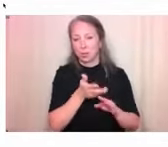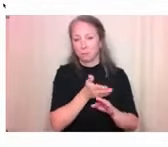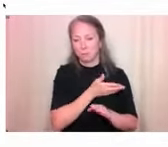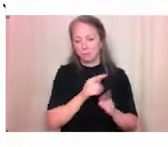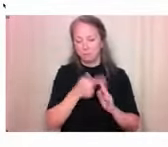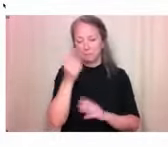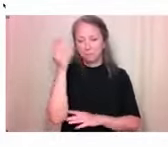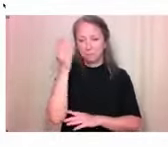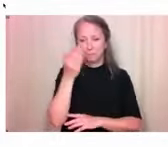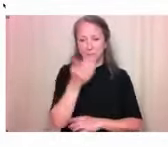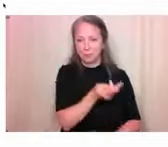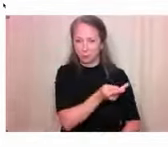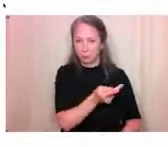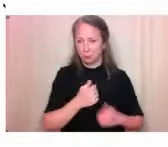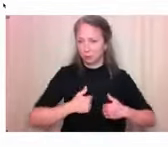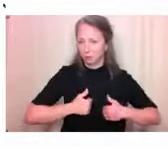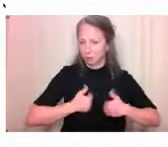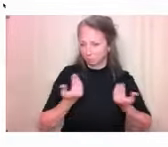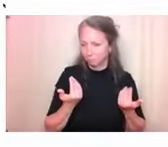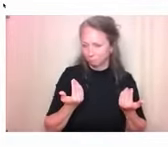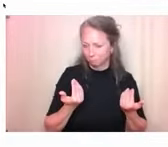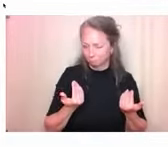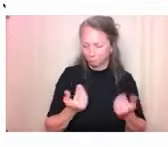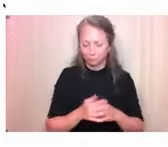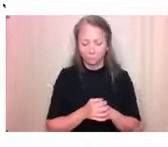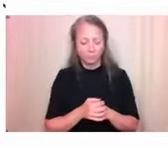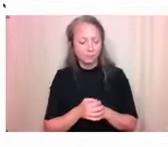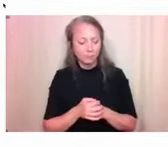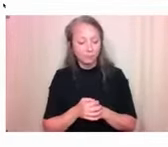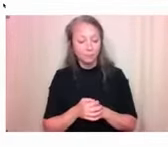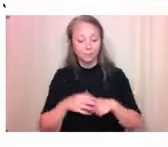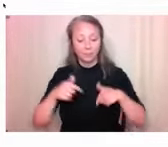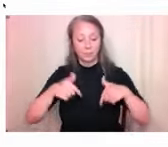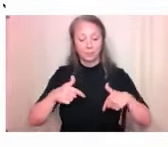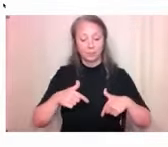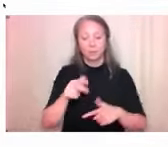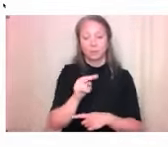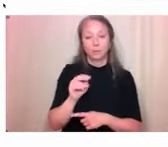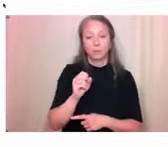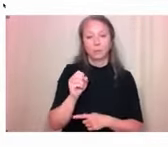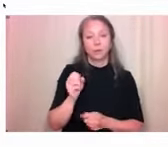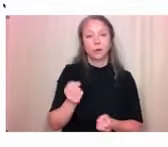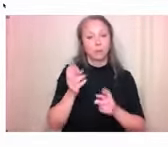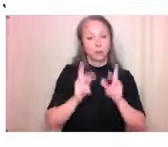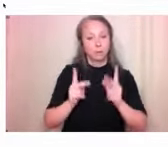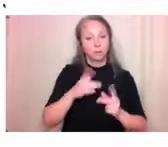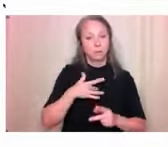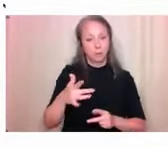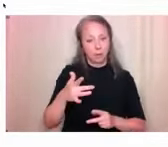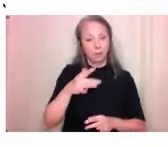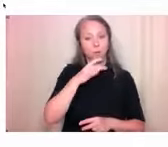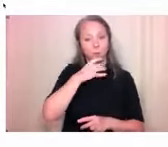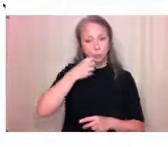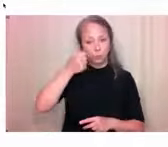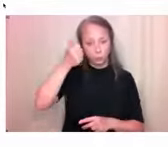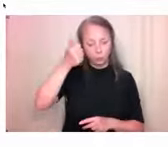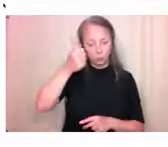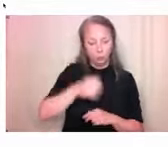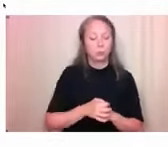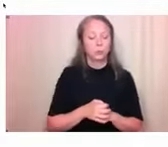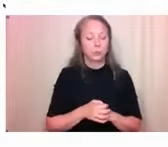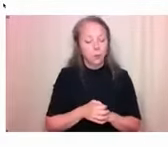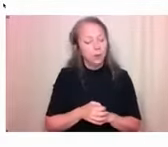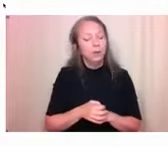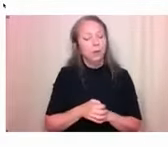community such as Nova Scotia, and also in a community where a lot of, you know, educated young people do move